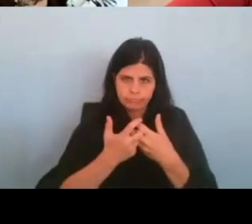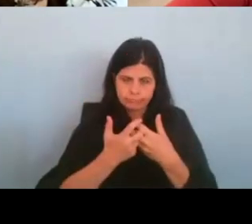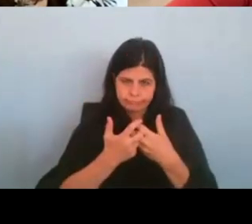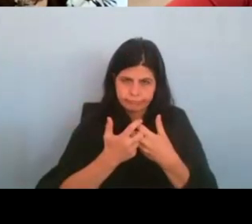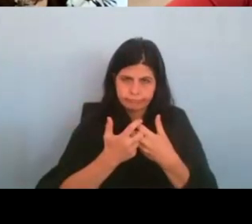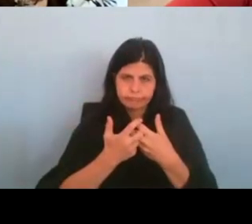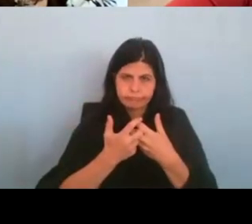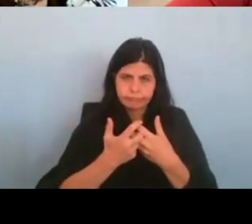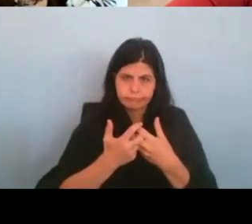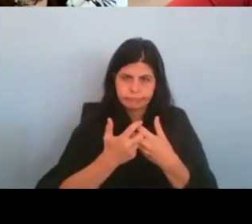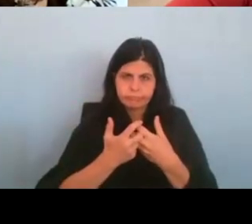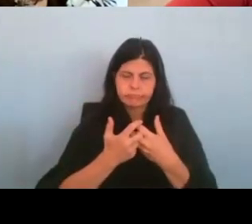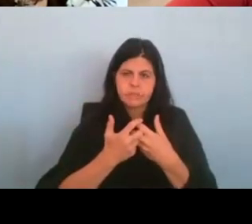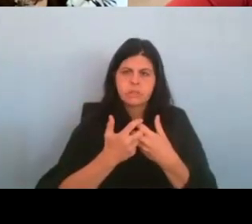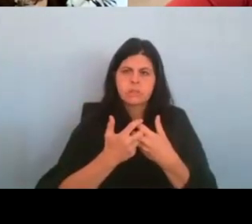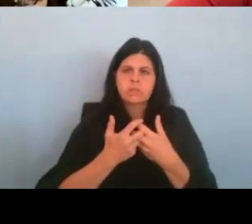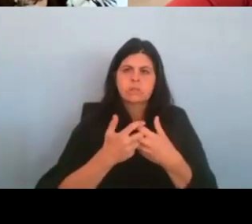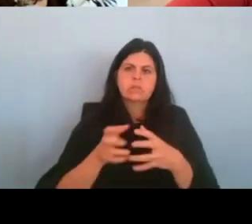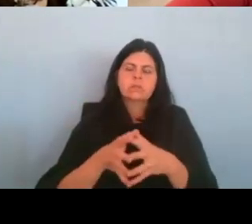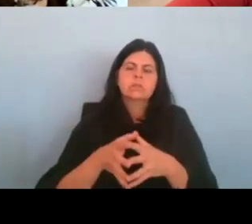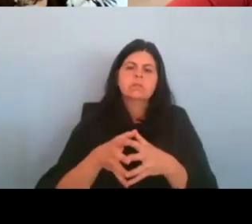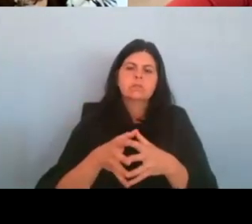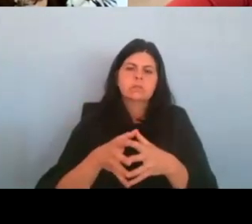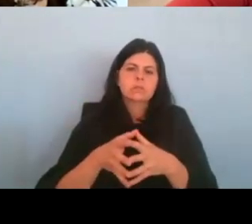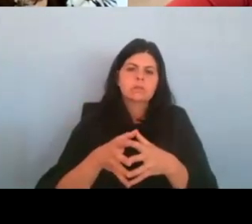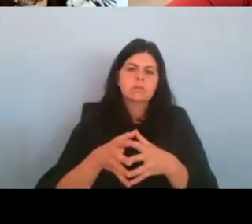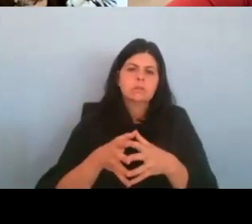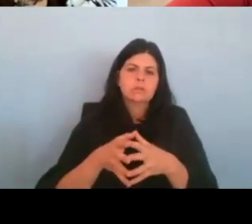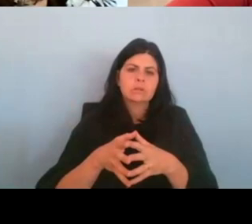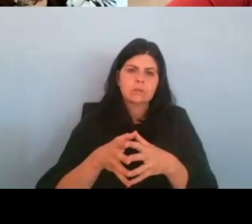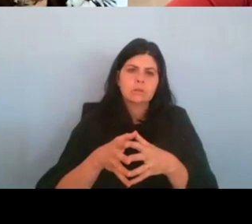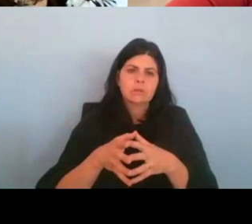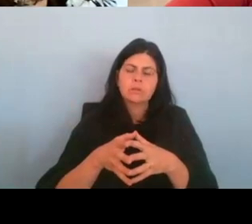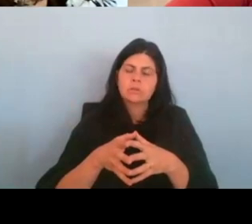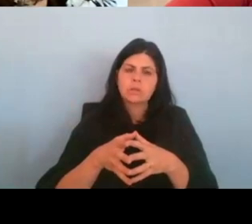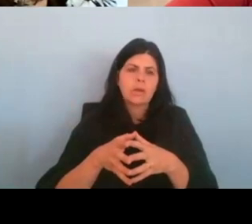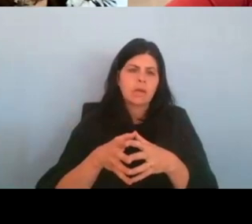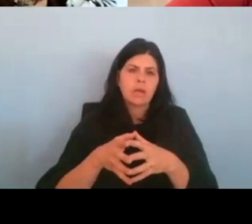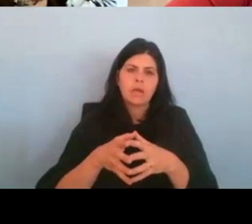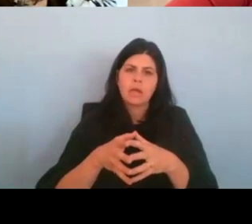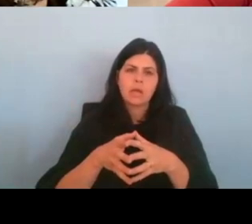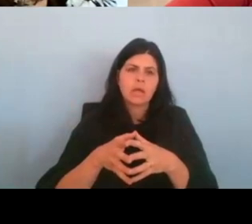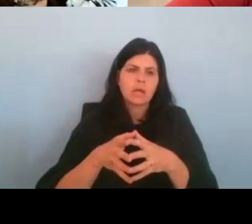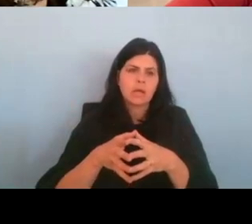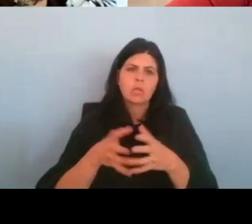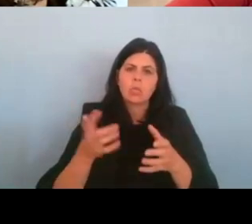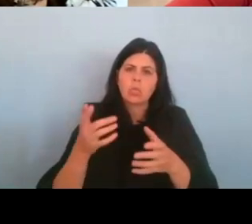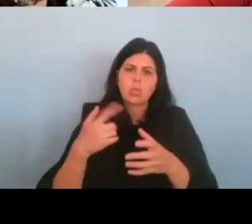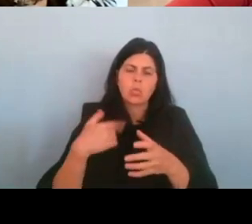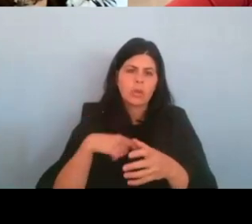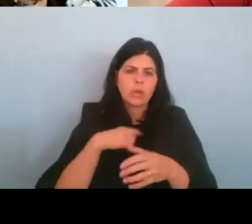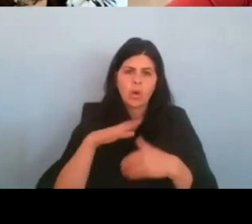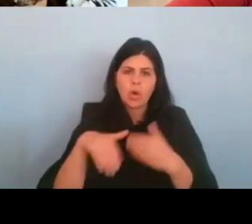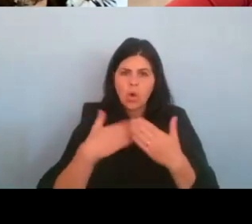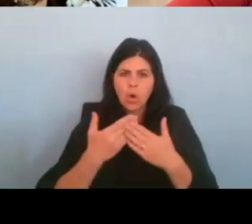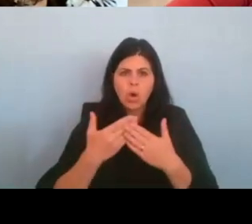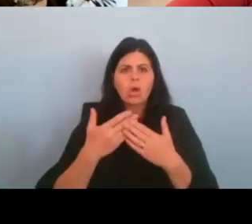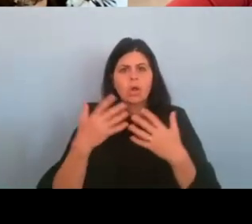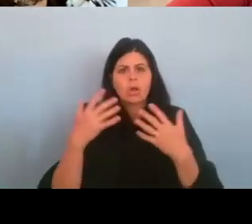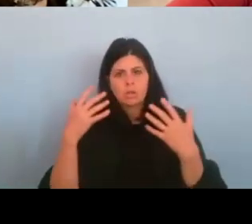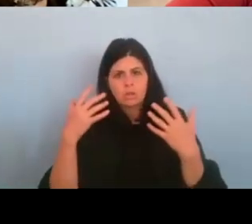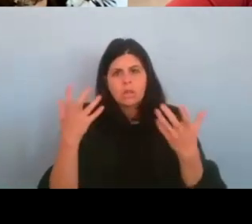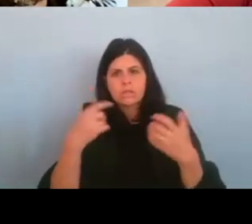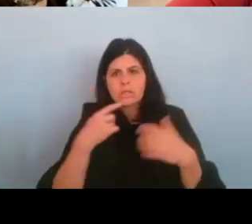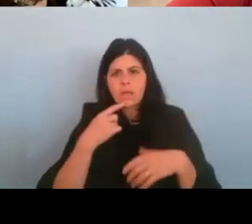that is certainly, um, as we ascribe to being created all of us, but Selim Elohim and the divine image of God,